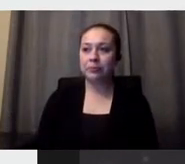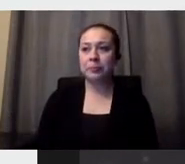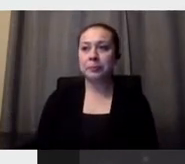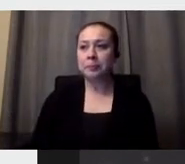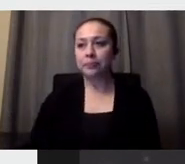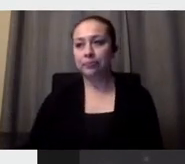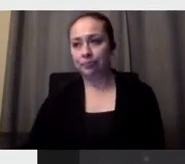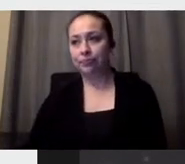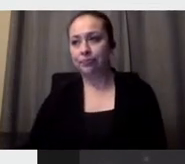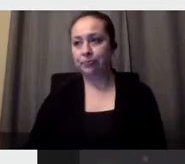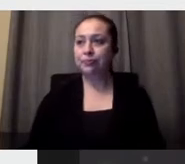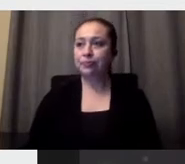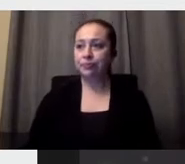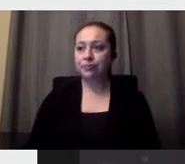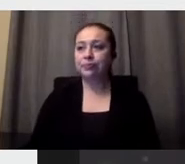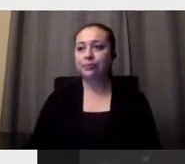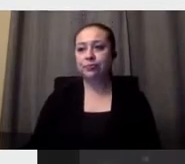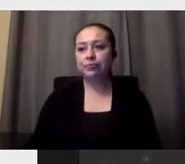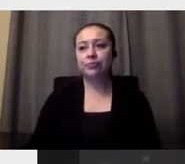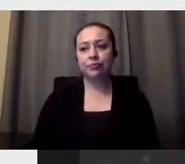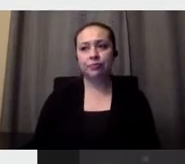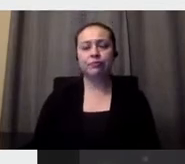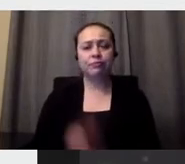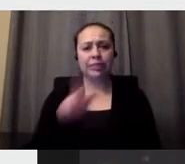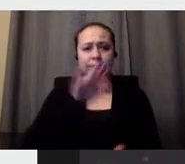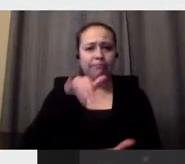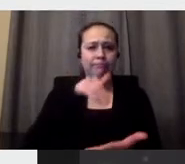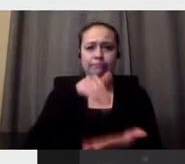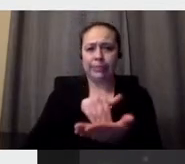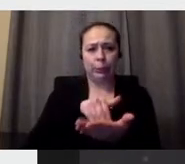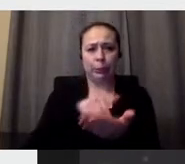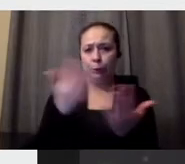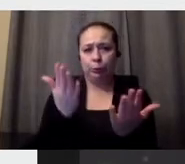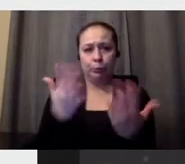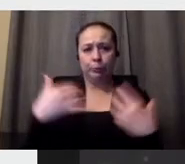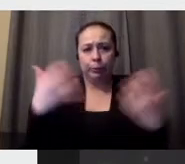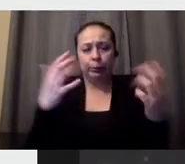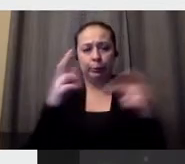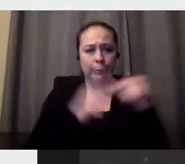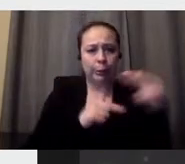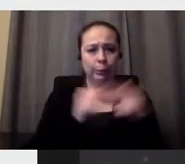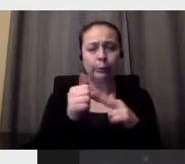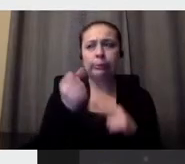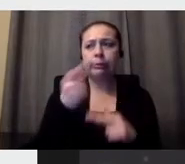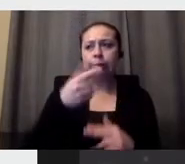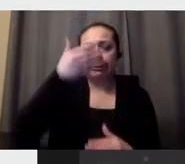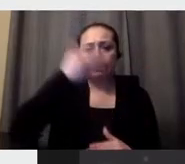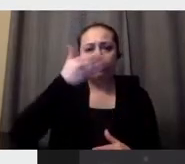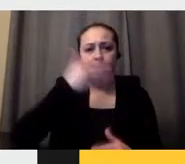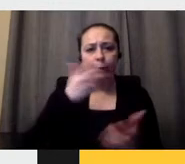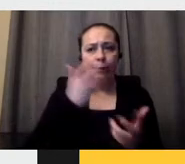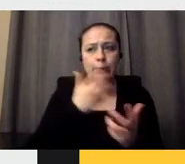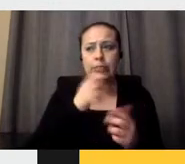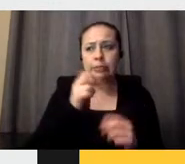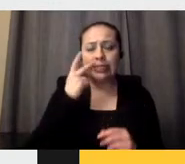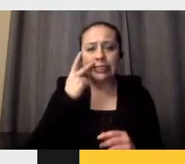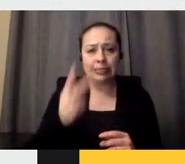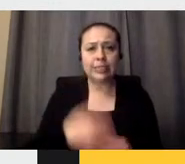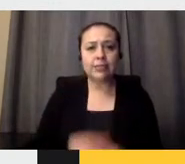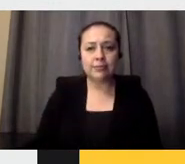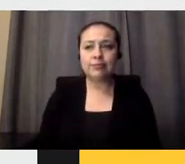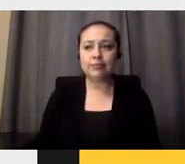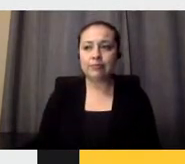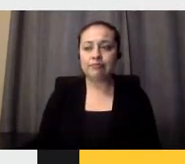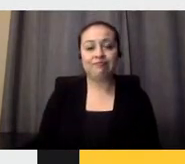And the grandstands is like hags, this building. Okay. And